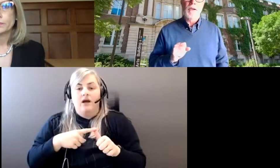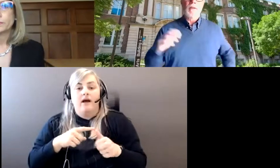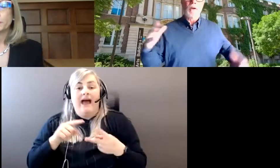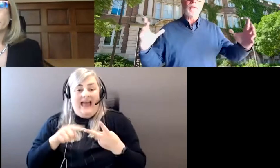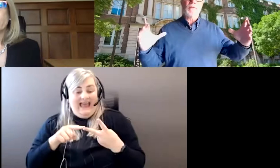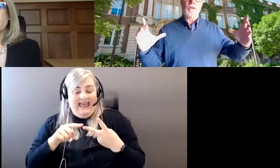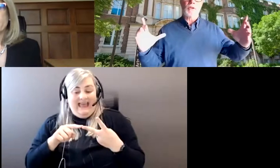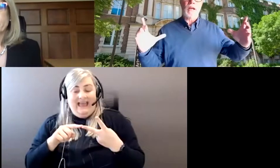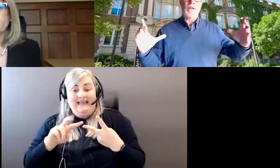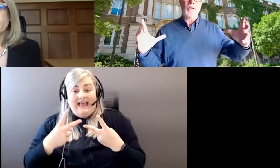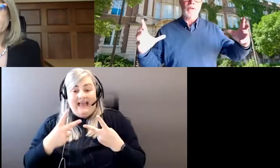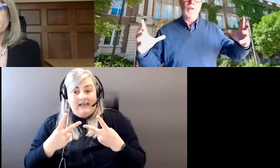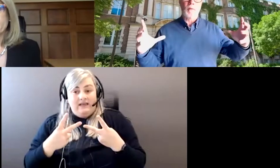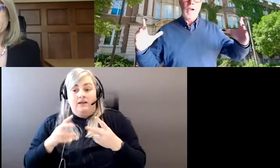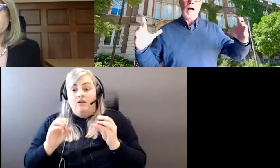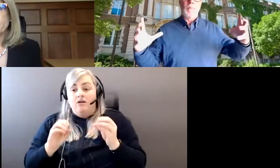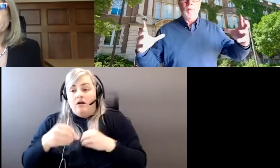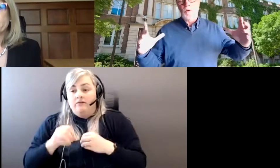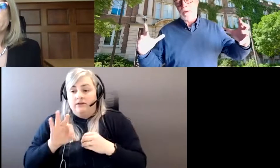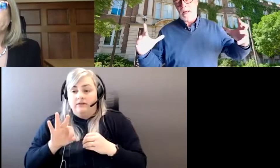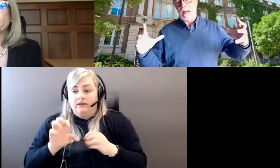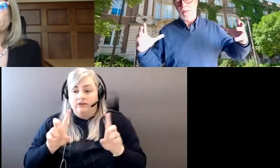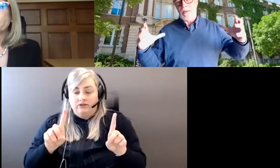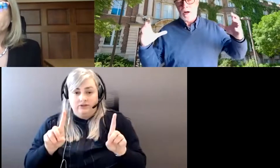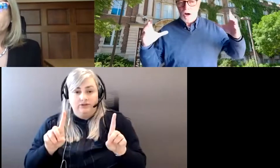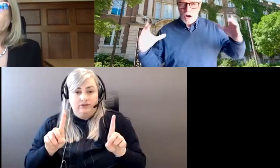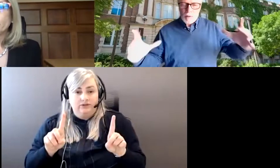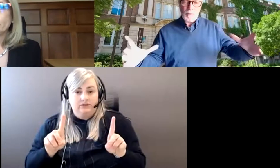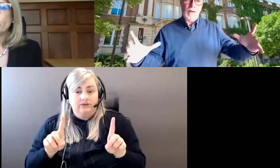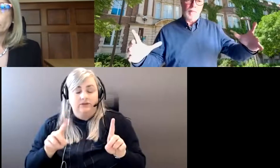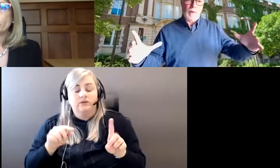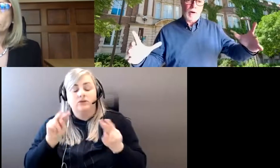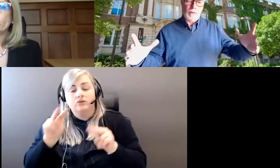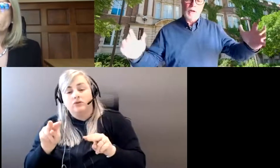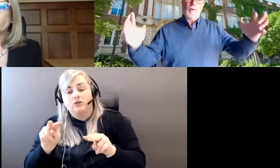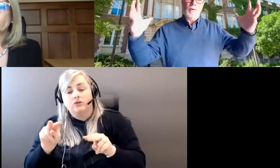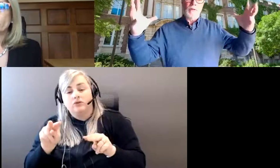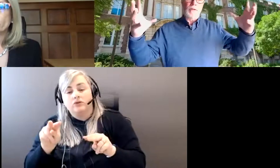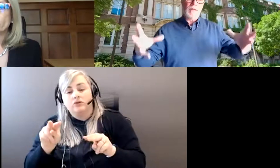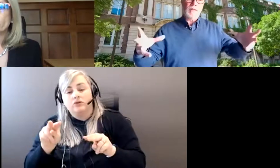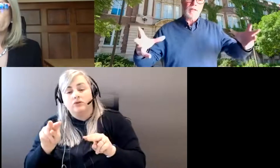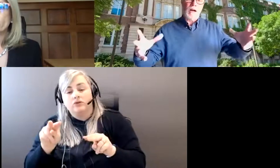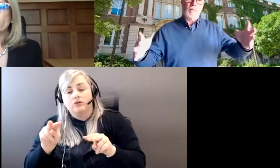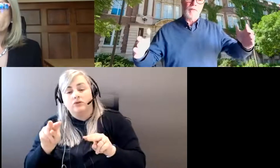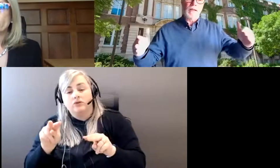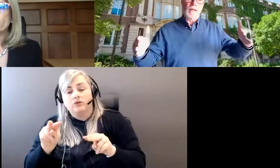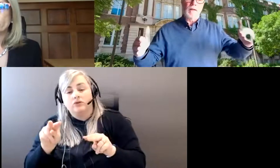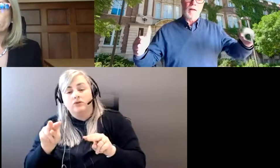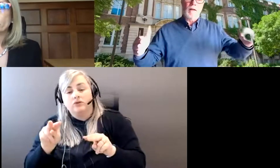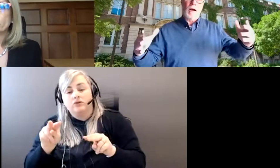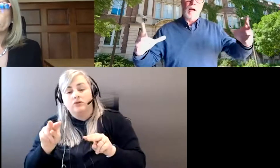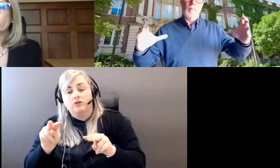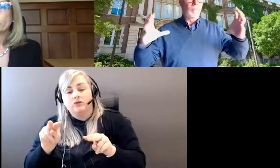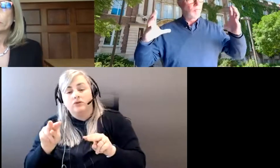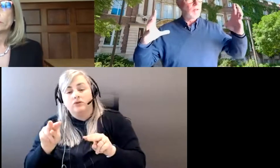the office of education. Um, if you look at, at the operating model, there is a list of the,